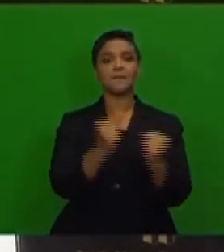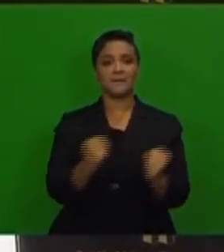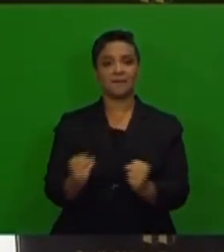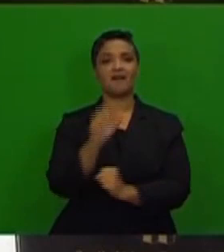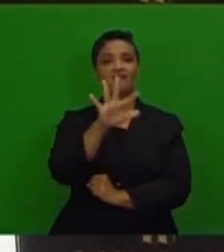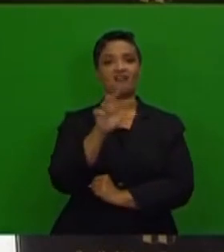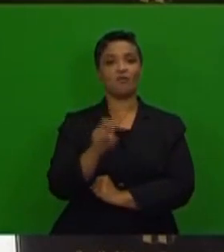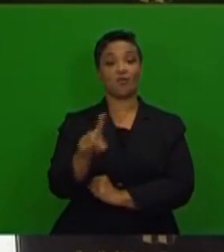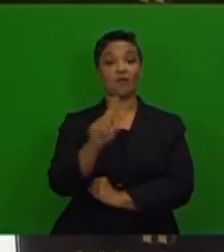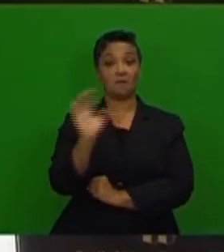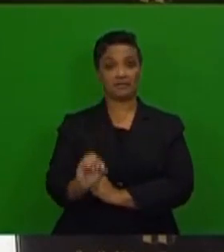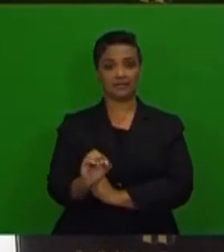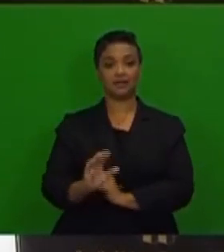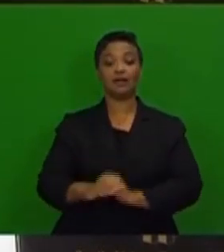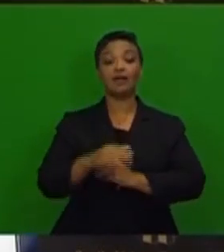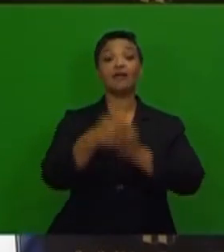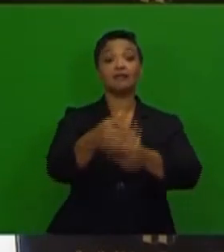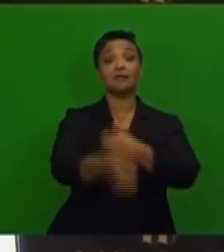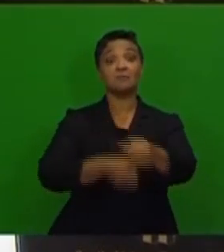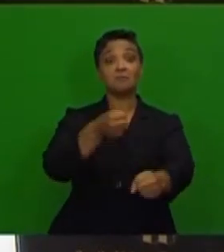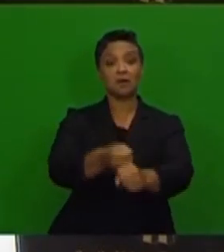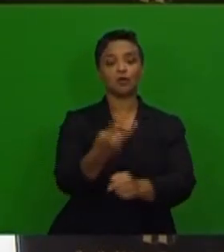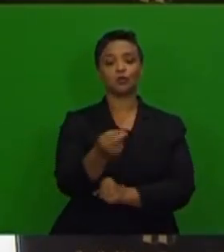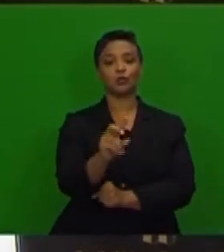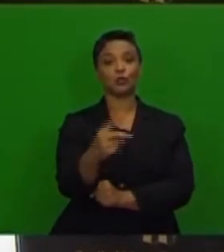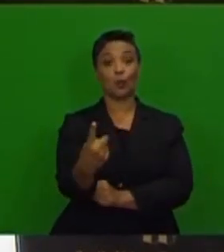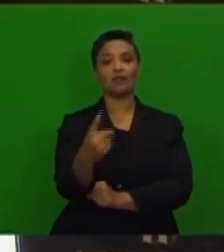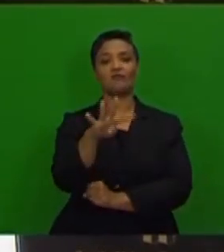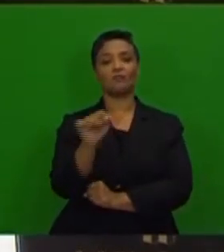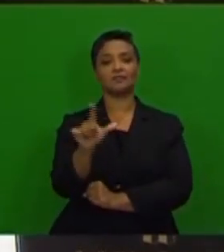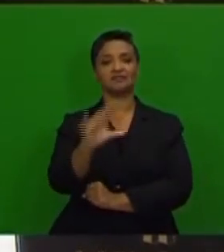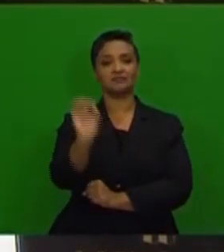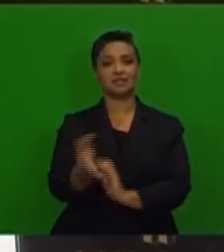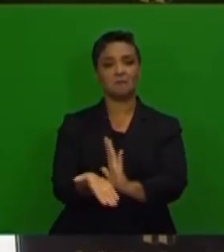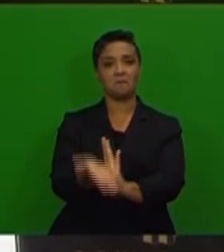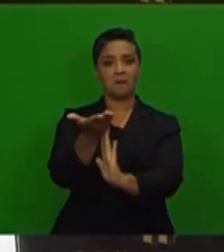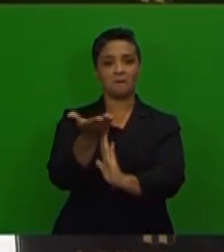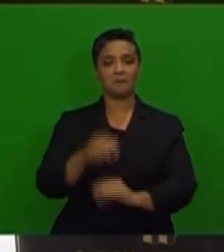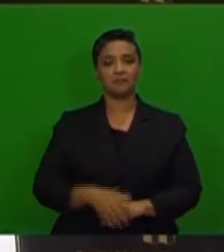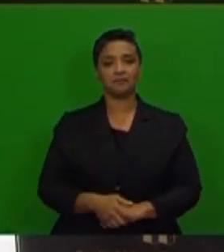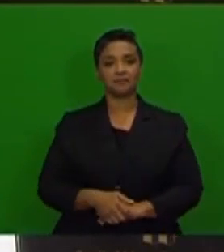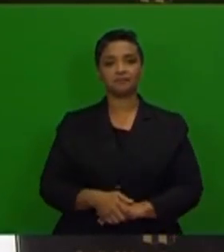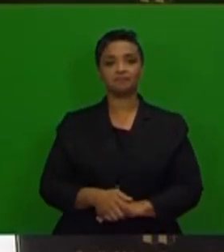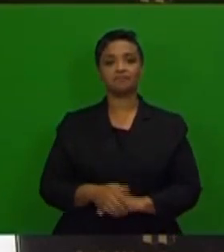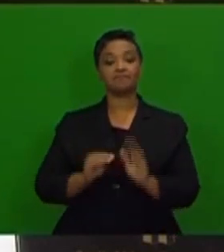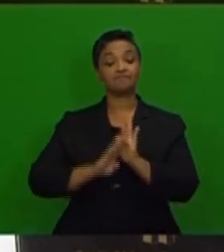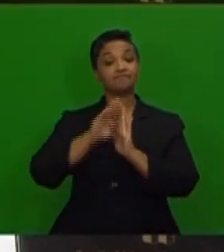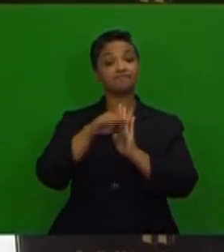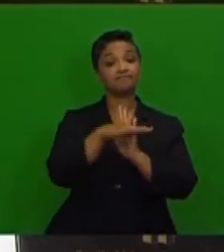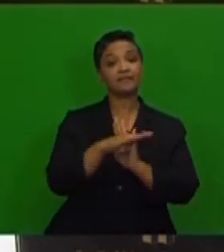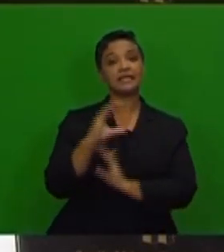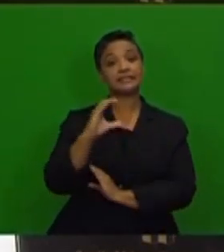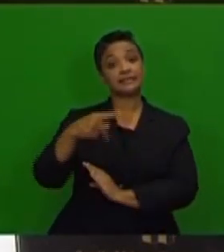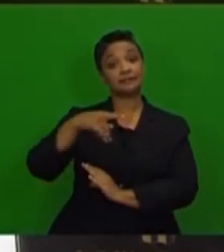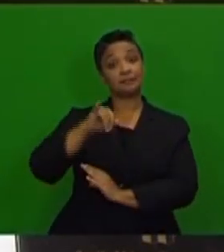and for 2021 slightly up to 4.7%. Headline CPI inflation